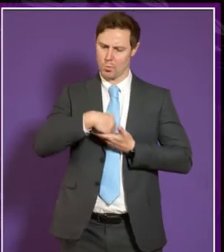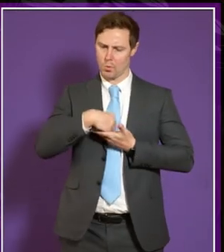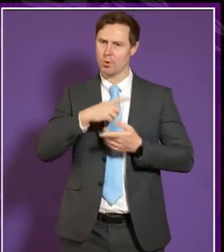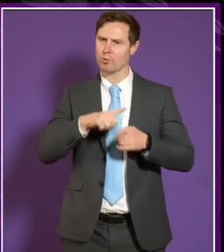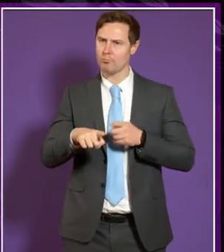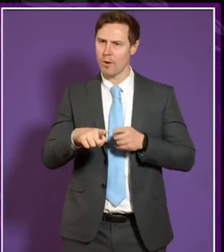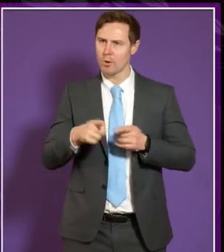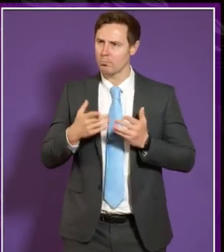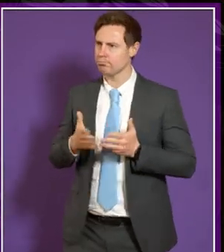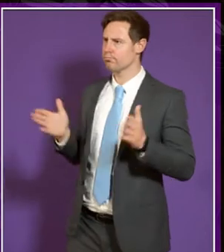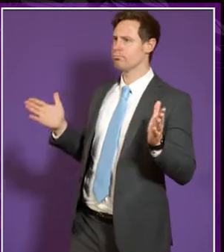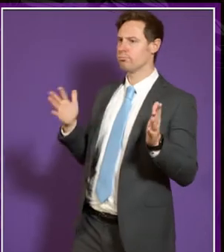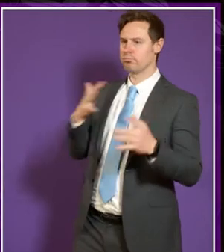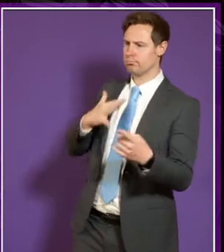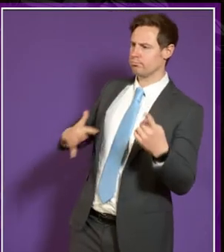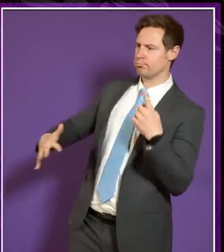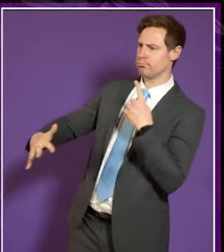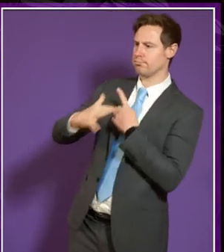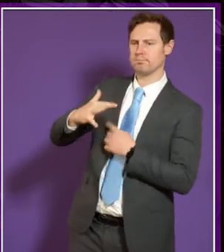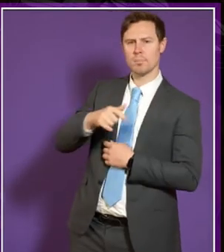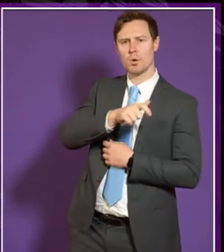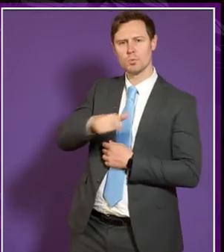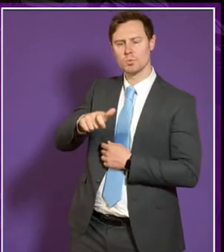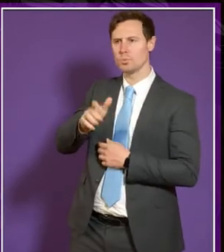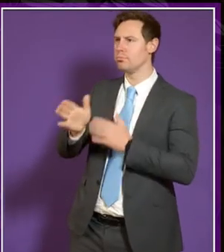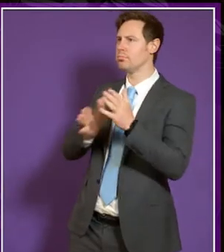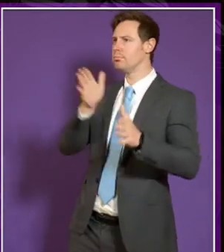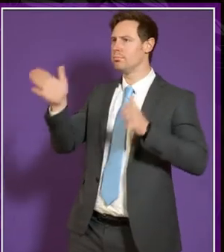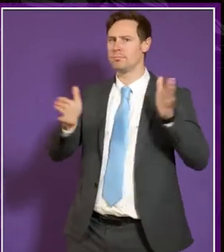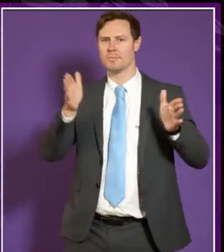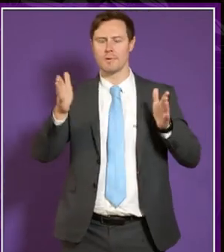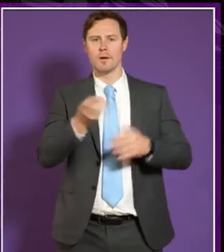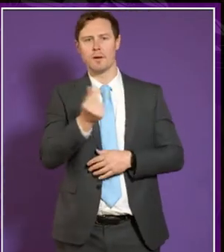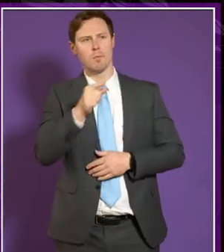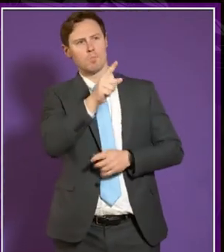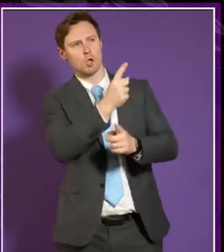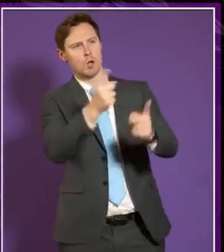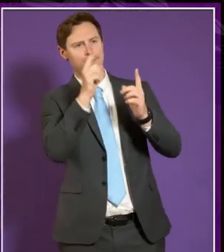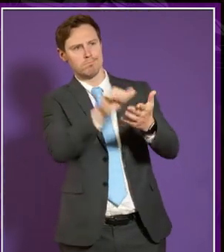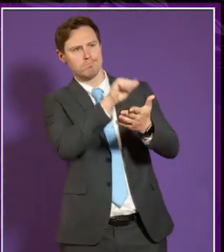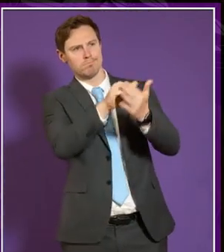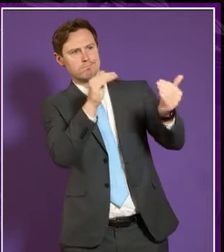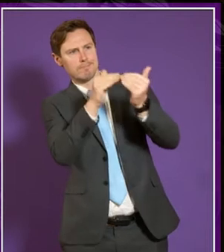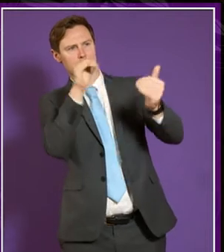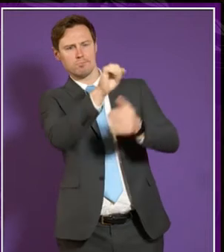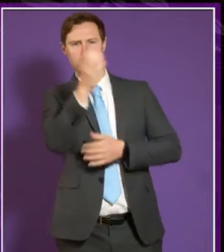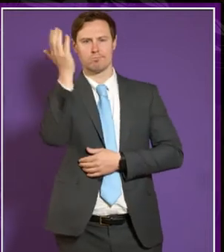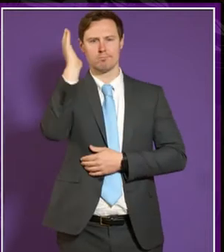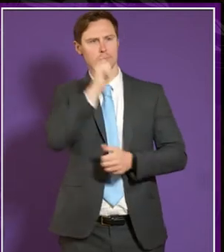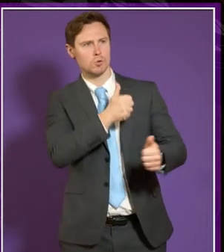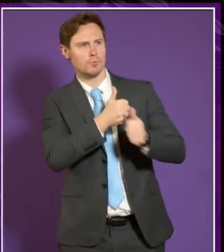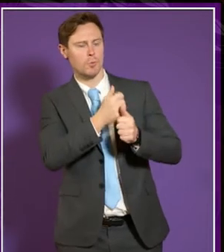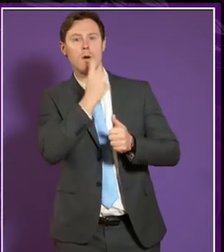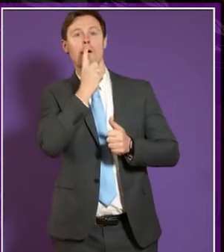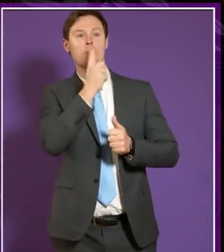wider student experience. We heard a lot about how sometimes universities get it right in terms of support through lectures, teachers, but there is no